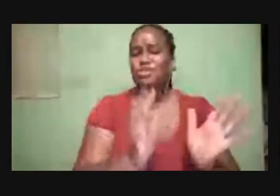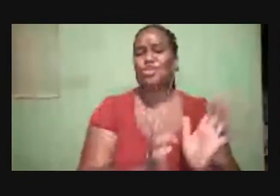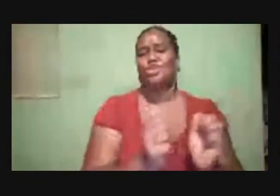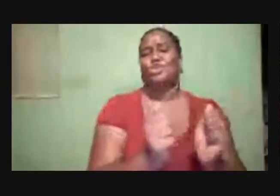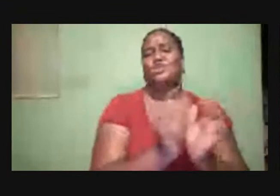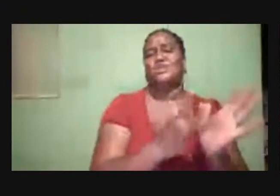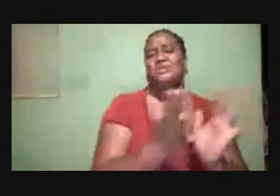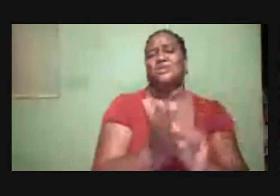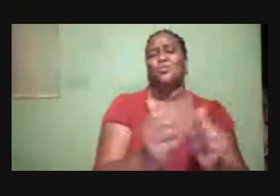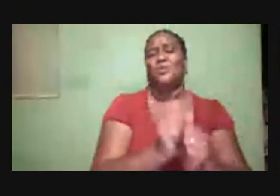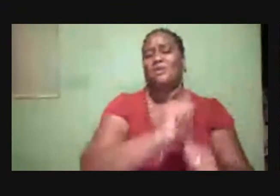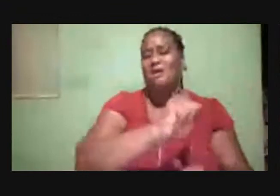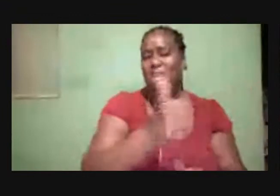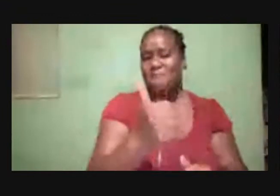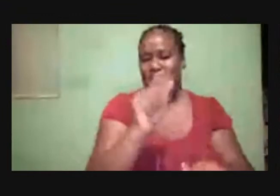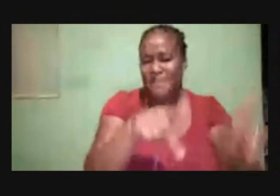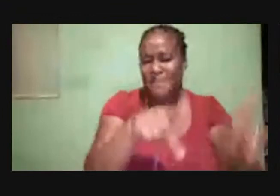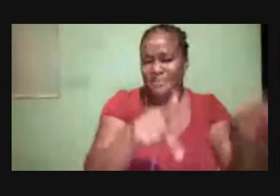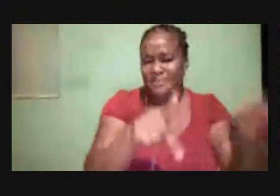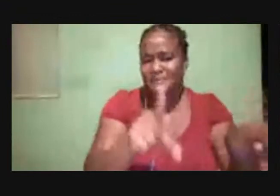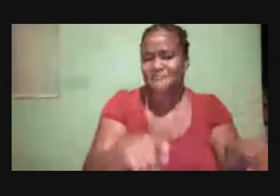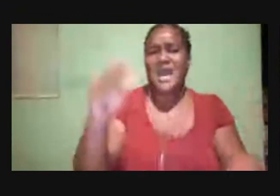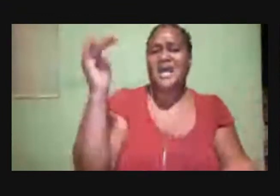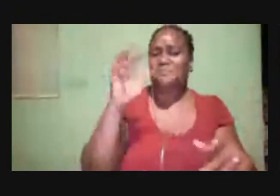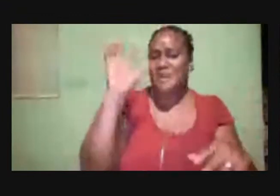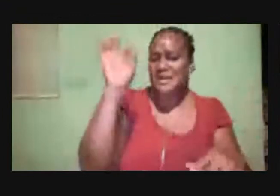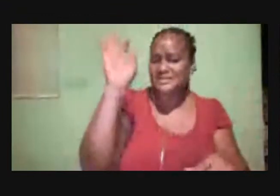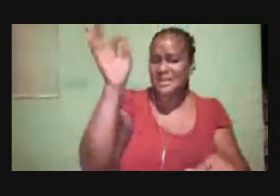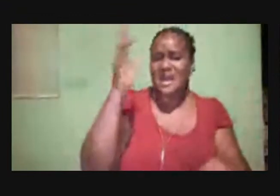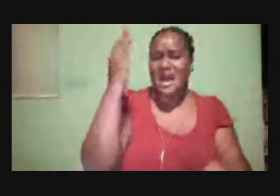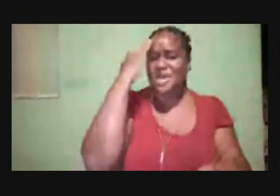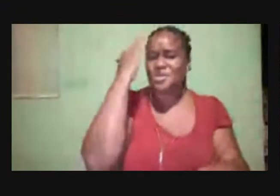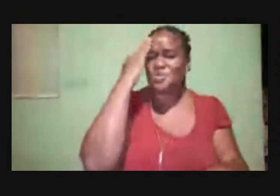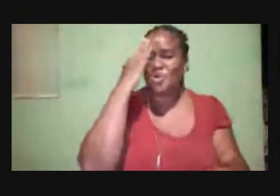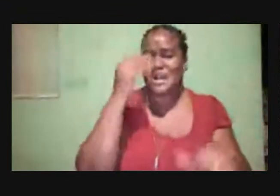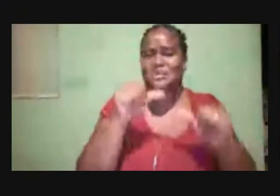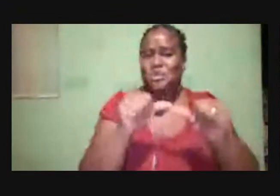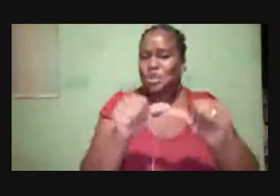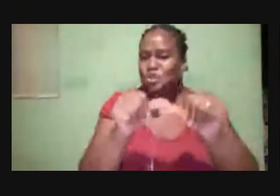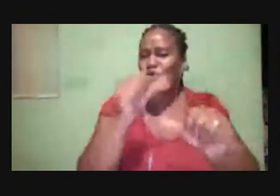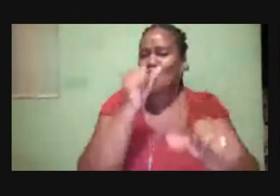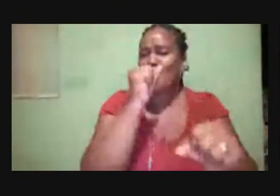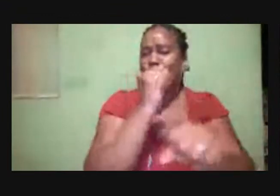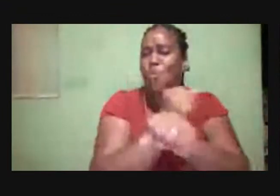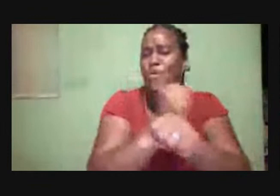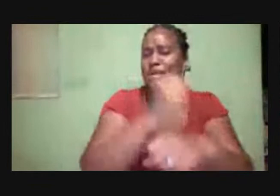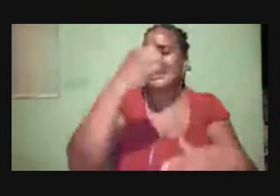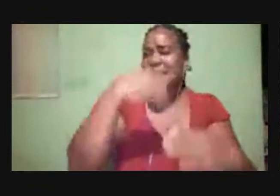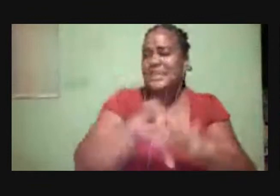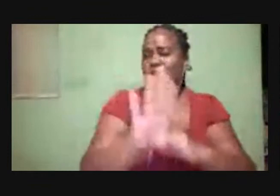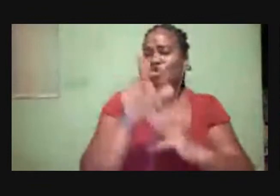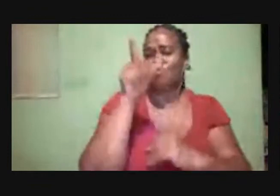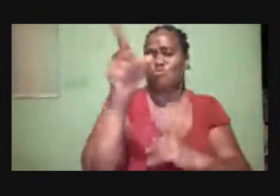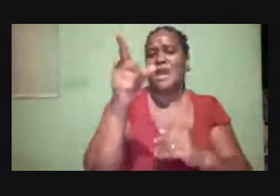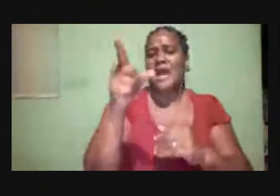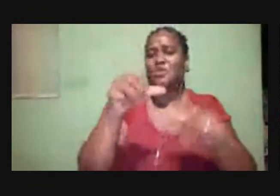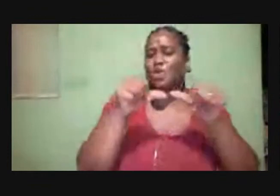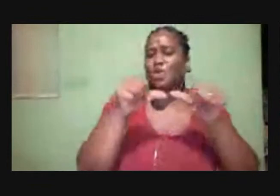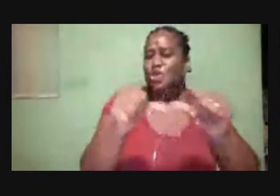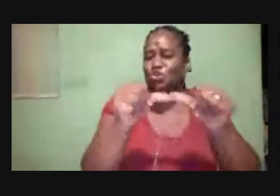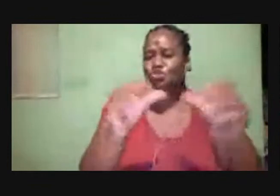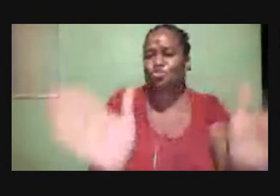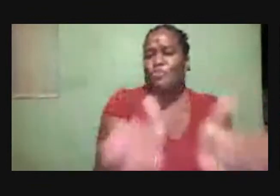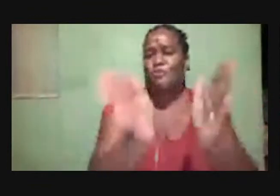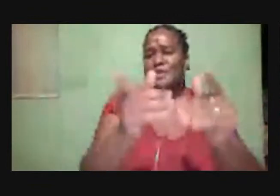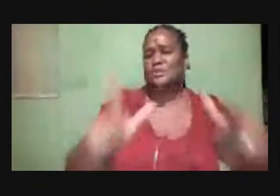Pastor Barnaby, I know God is continually working in you And I do pray that you'll continue to praise the Lord And to live for him